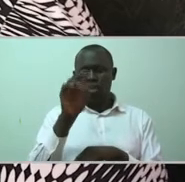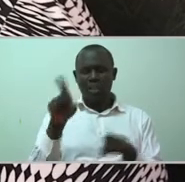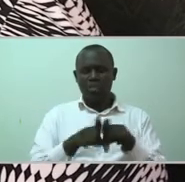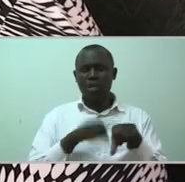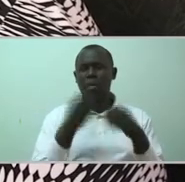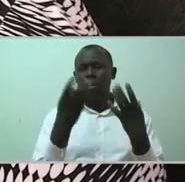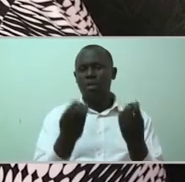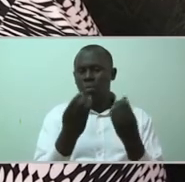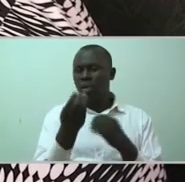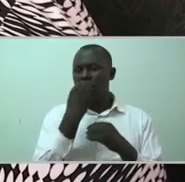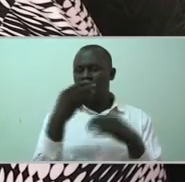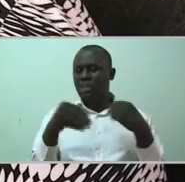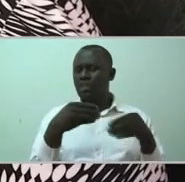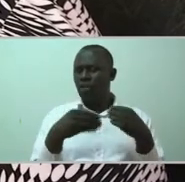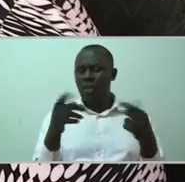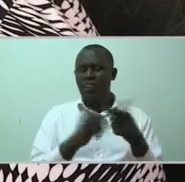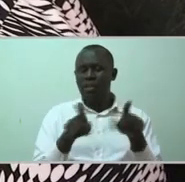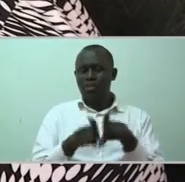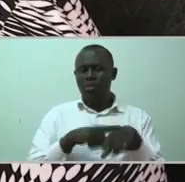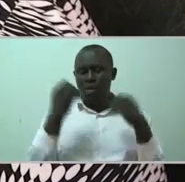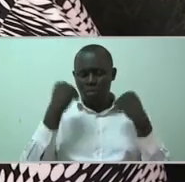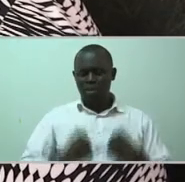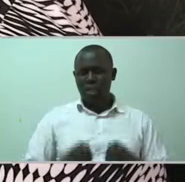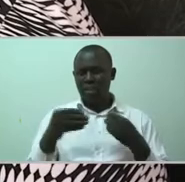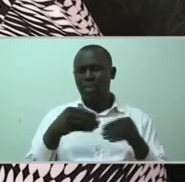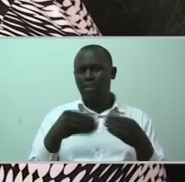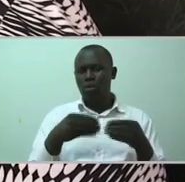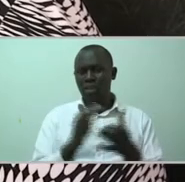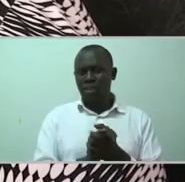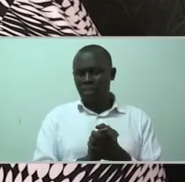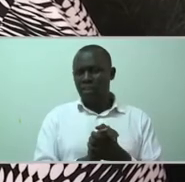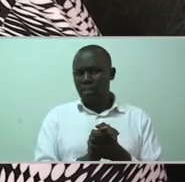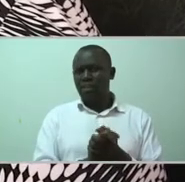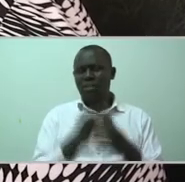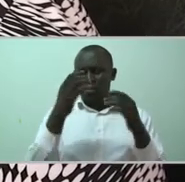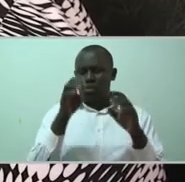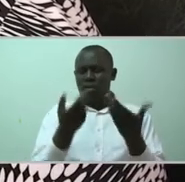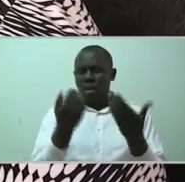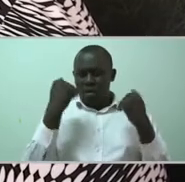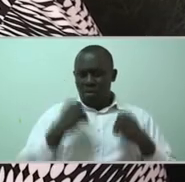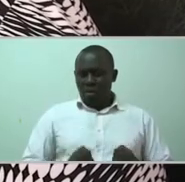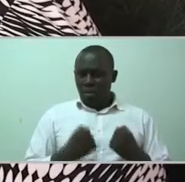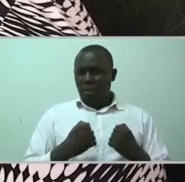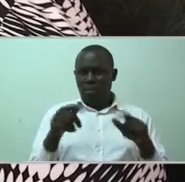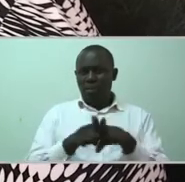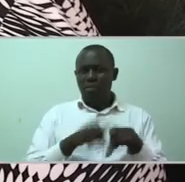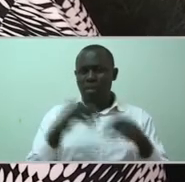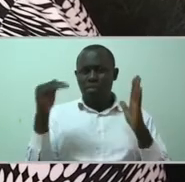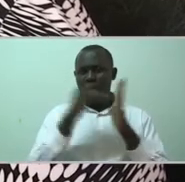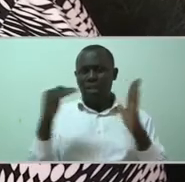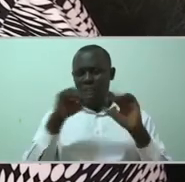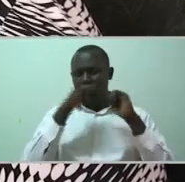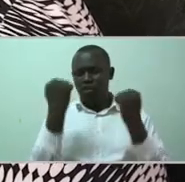We have personality disorders like borderline personality, anti-social